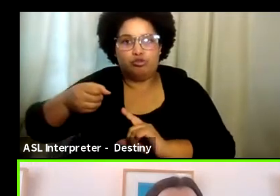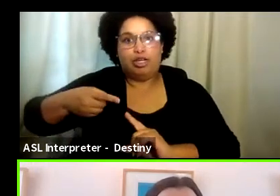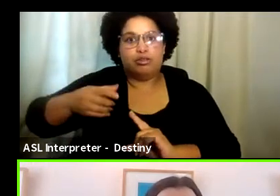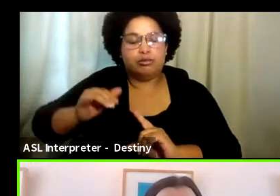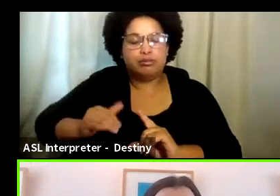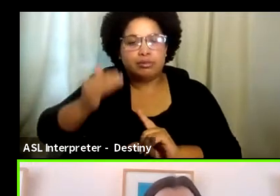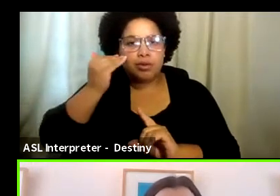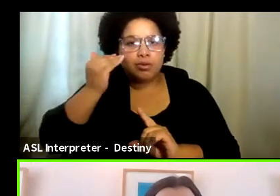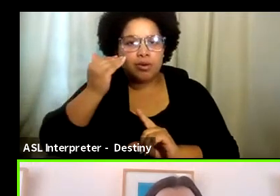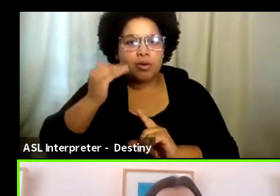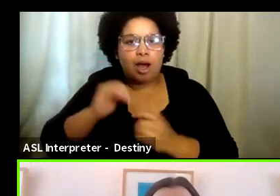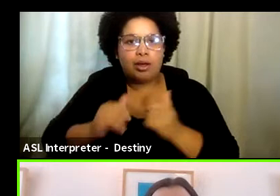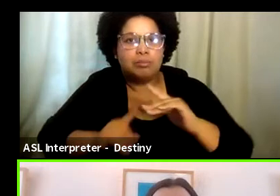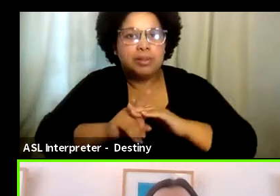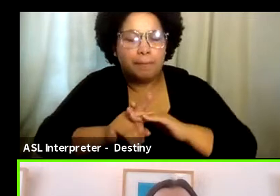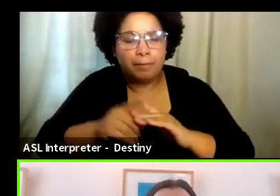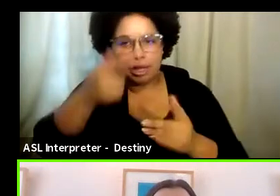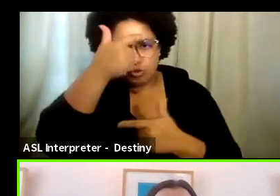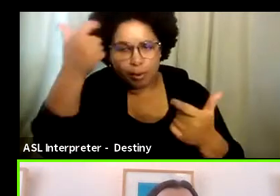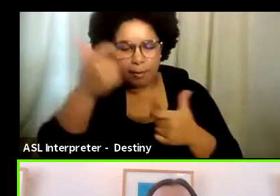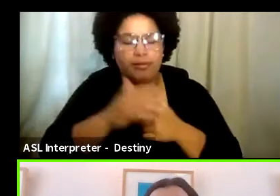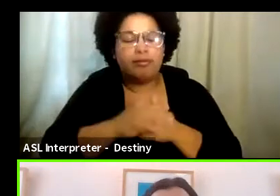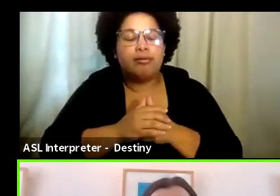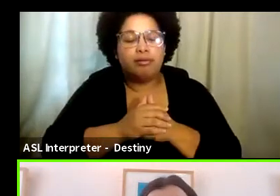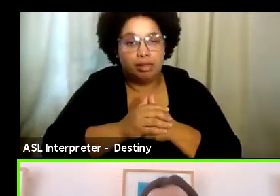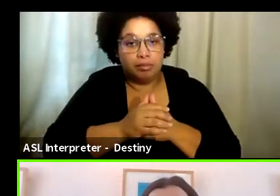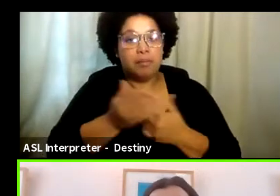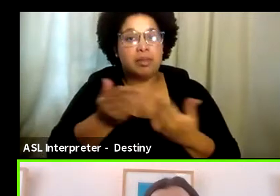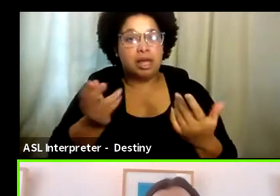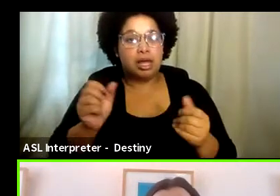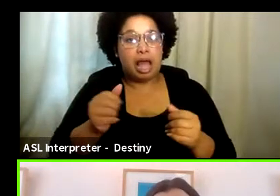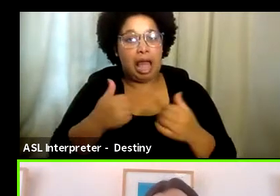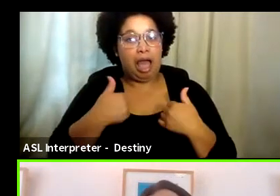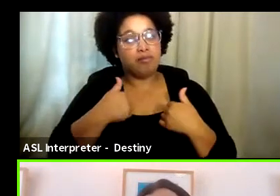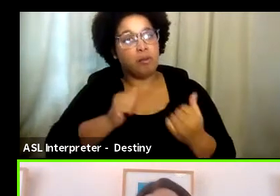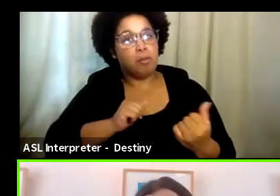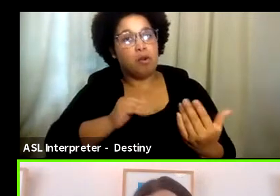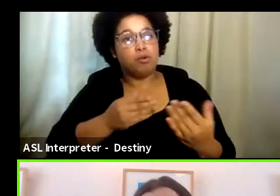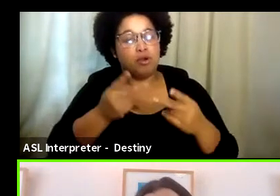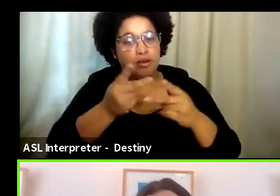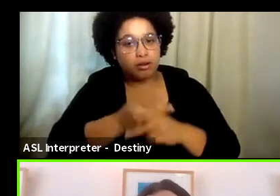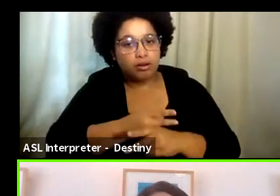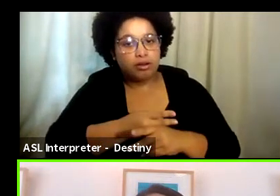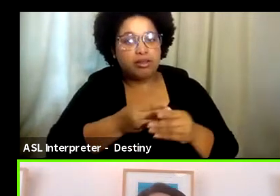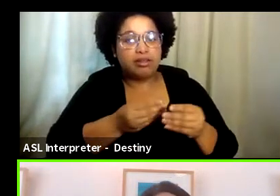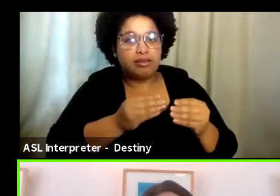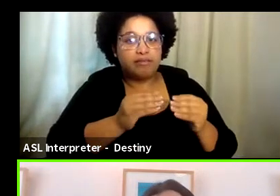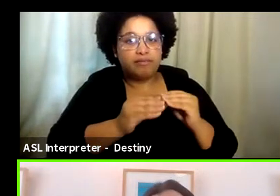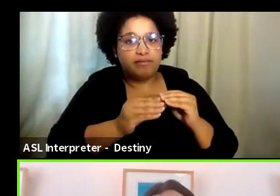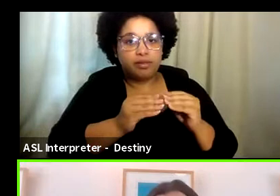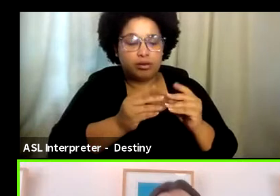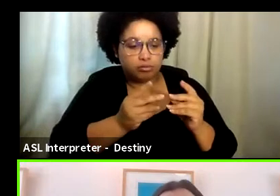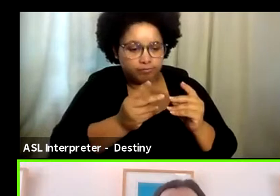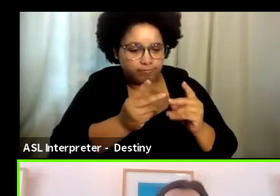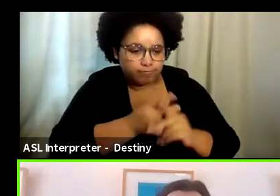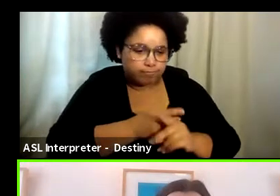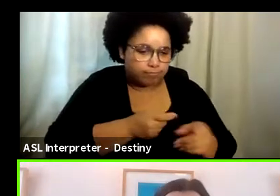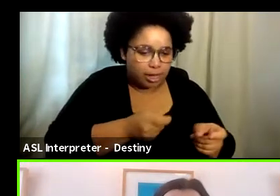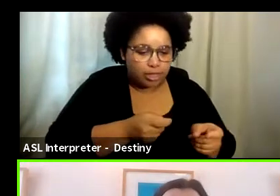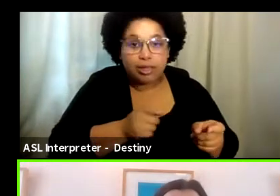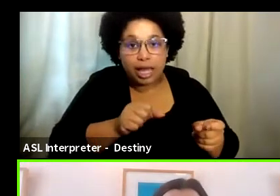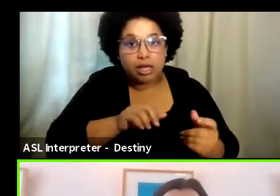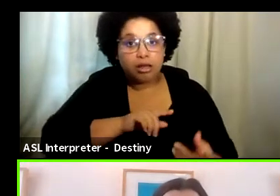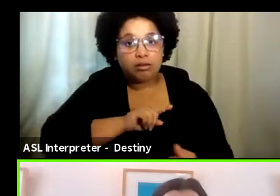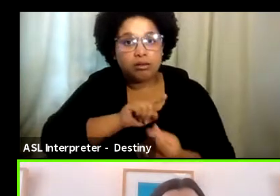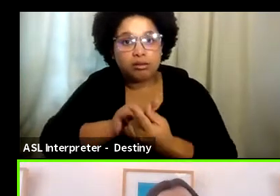have ways that they, um, you know, are able to handle it and they may seek the support of someone and the intimacy coordinator can be that person